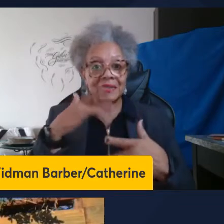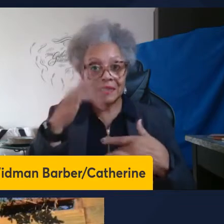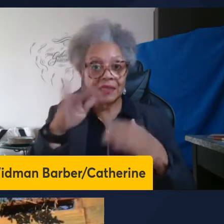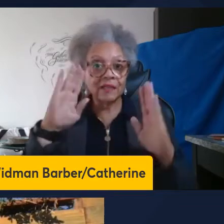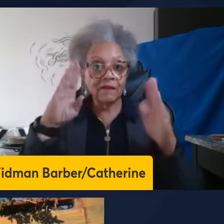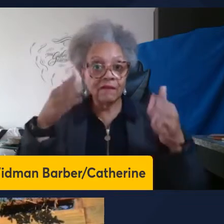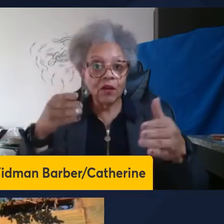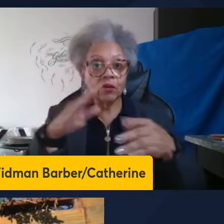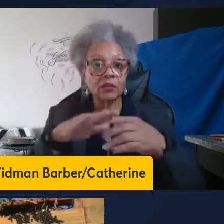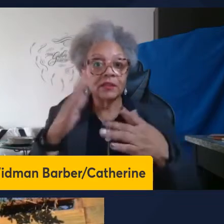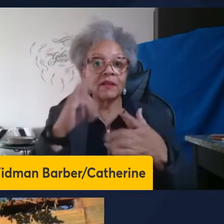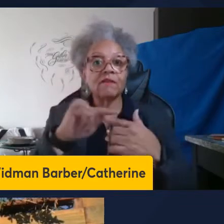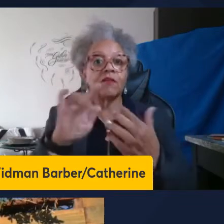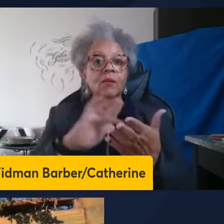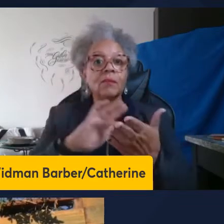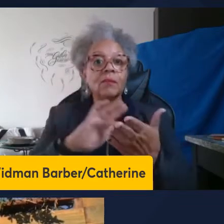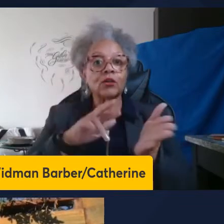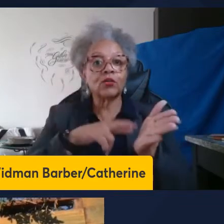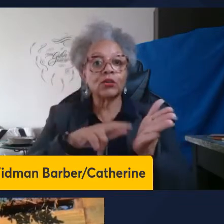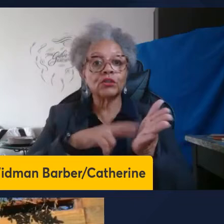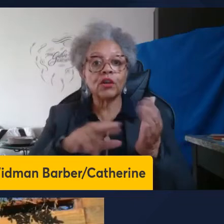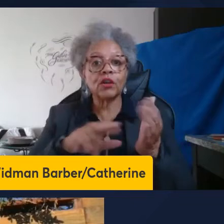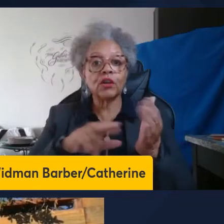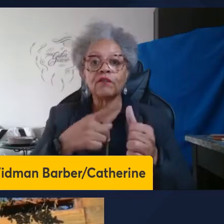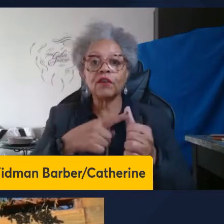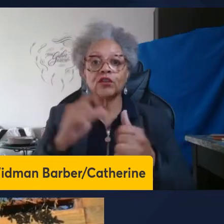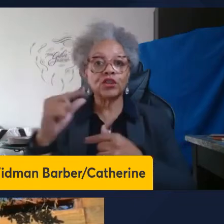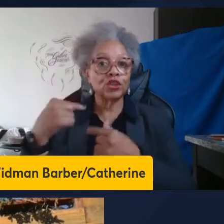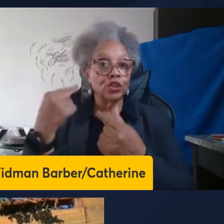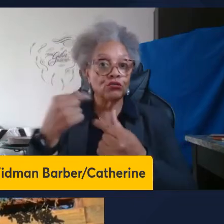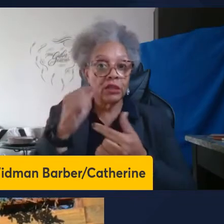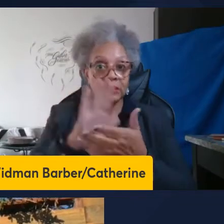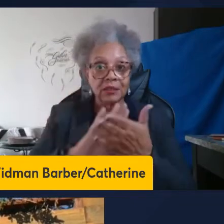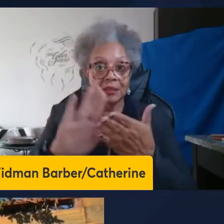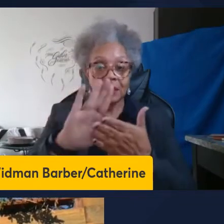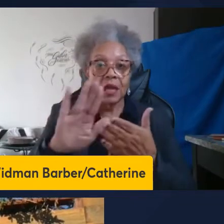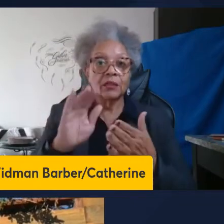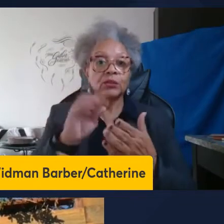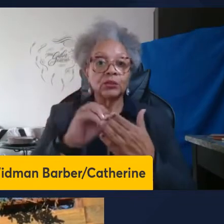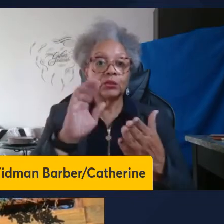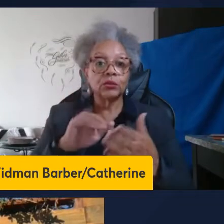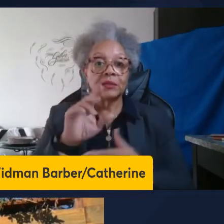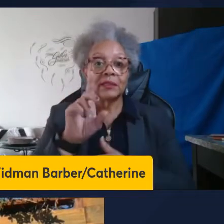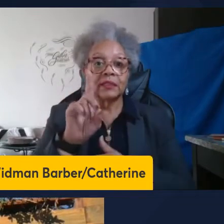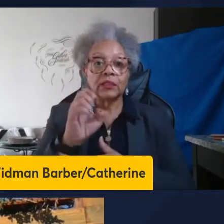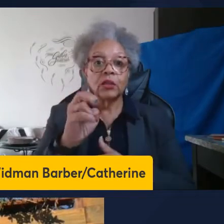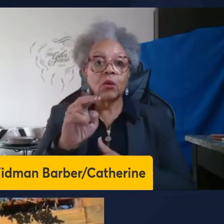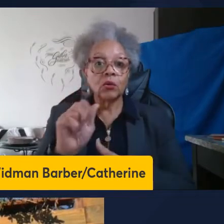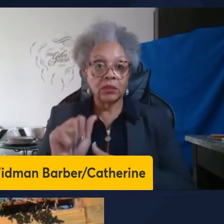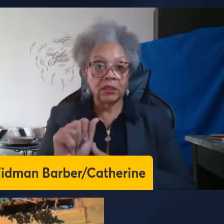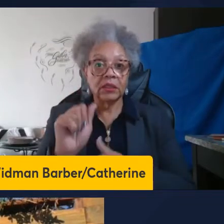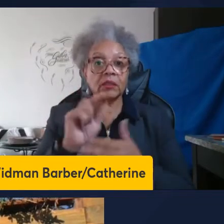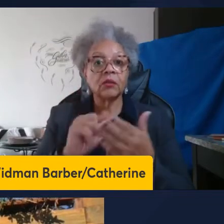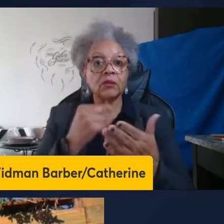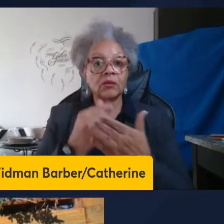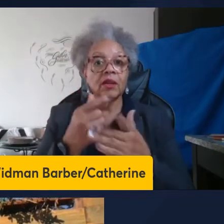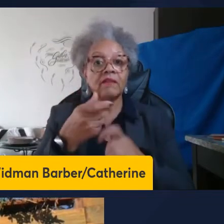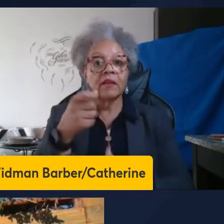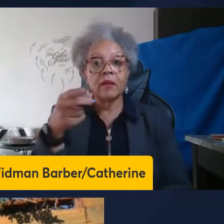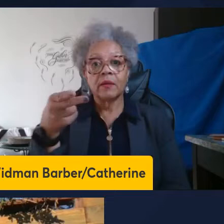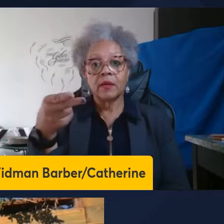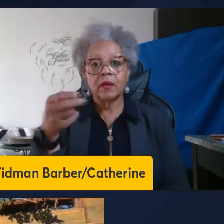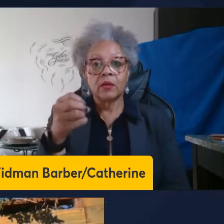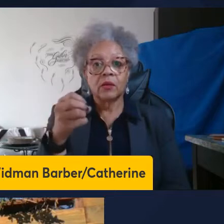towards biomedical research. A first-generation college student, Diona graduated cum laude from Hofstra University